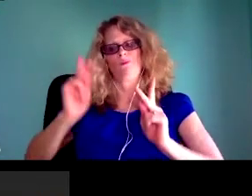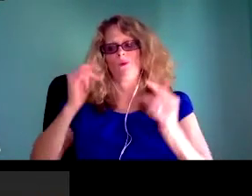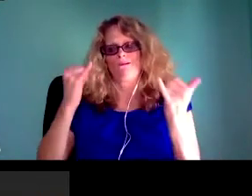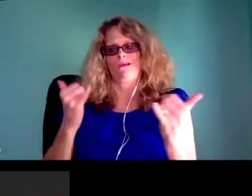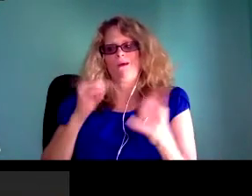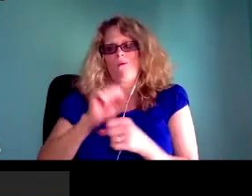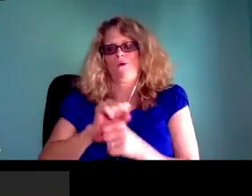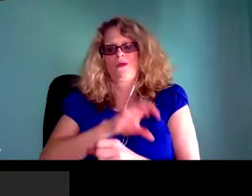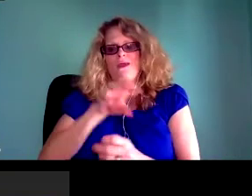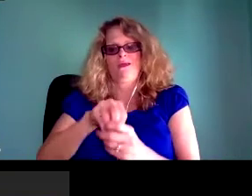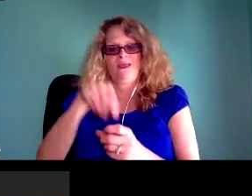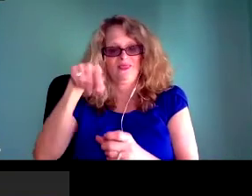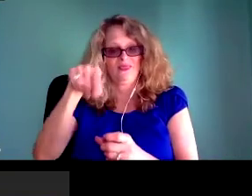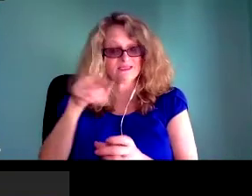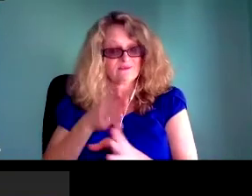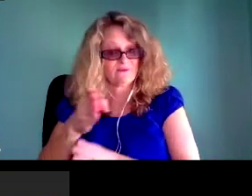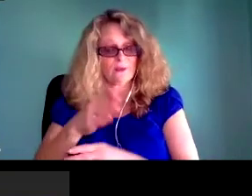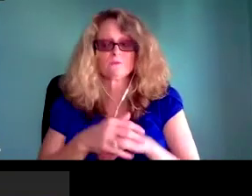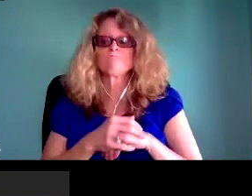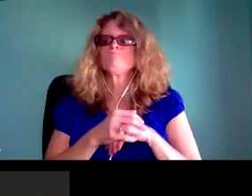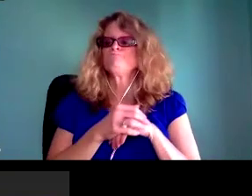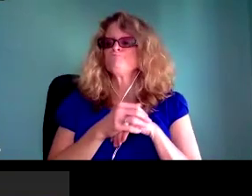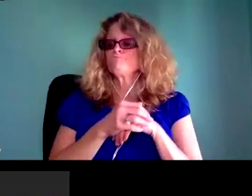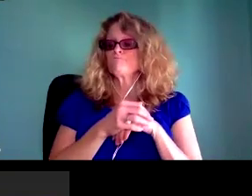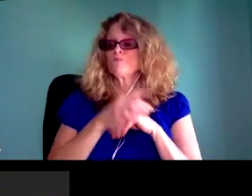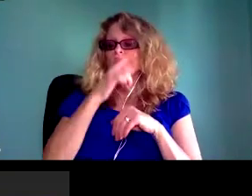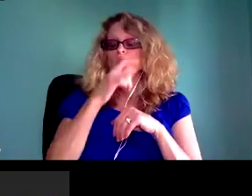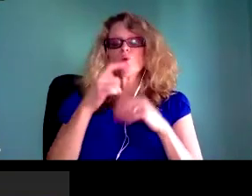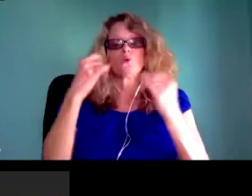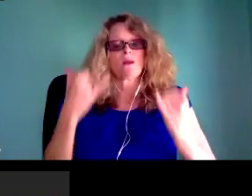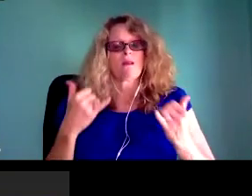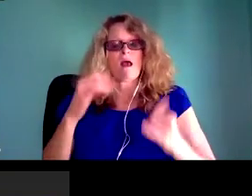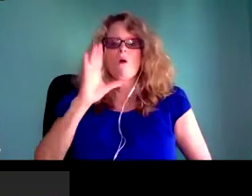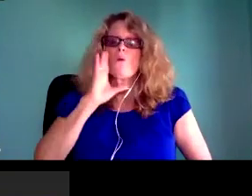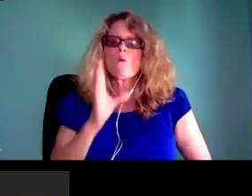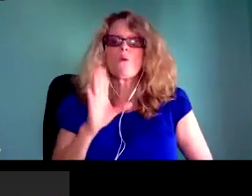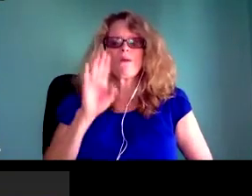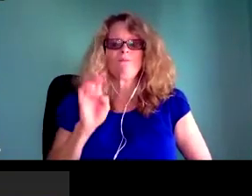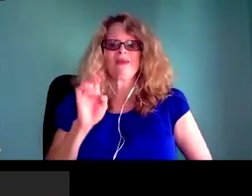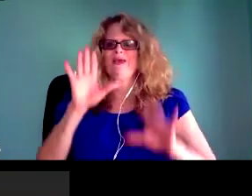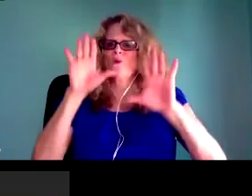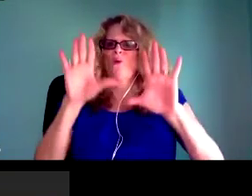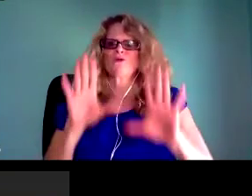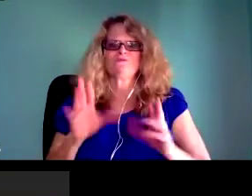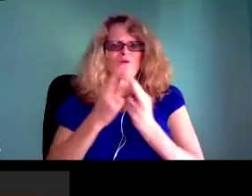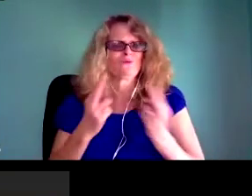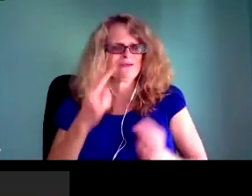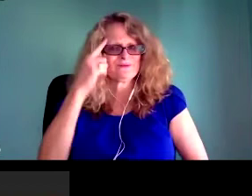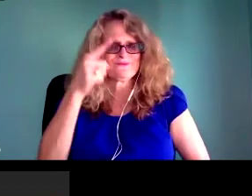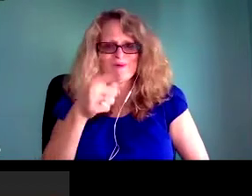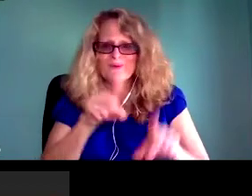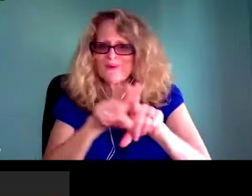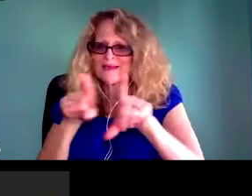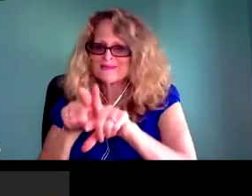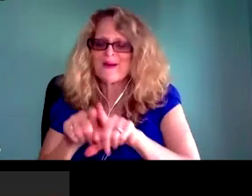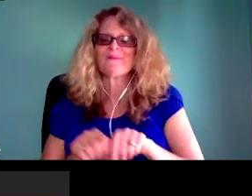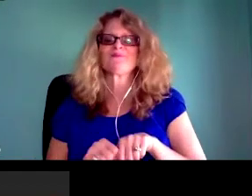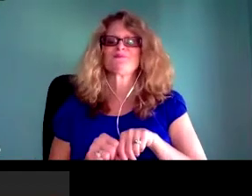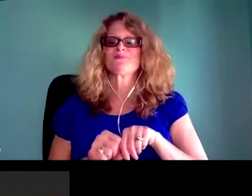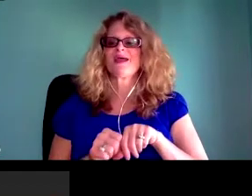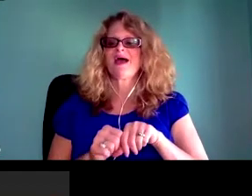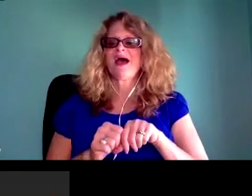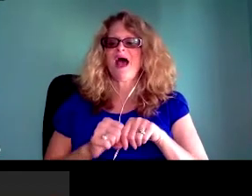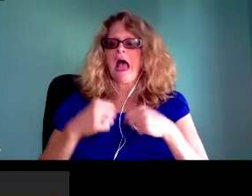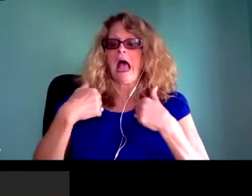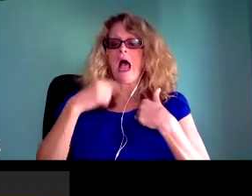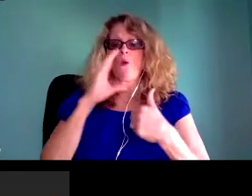with you, that you be thinking about ways that you might be able to partner with us or recommend these scholars and their